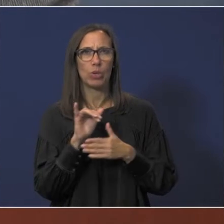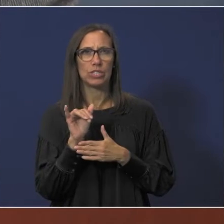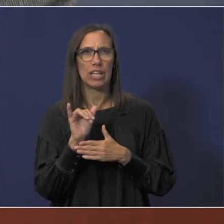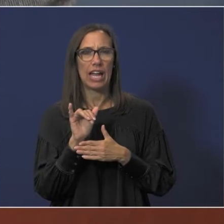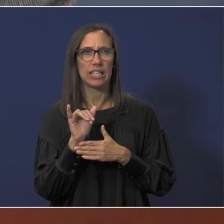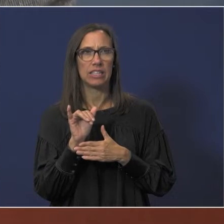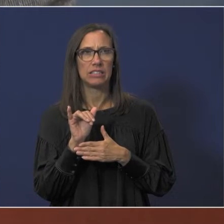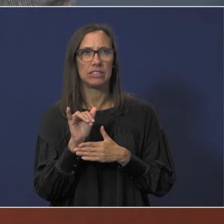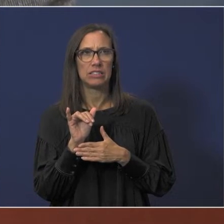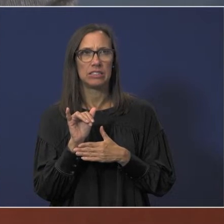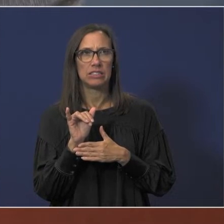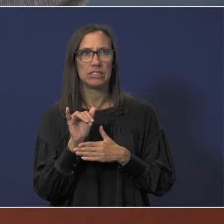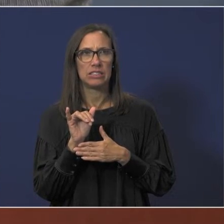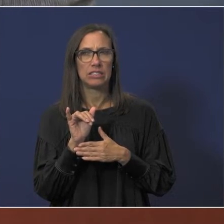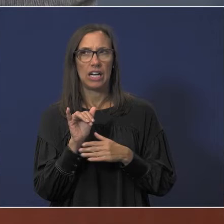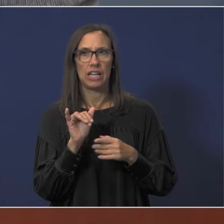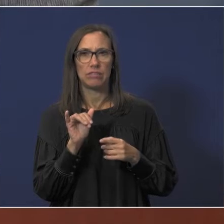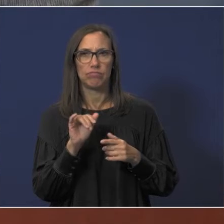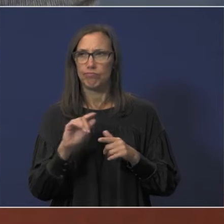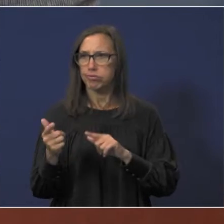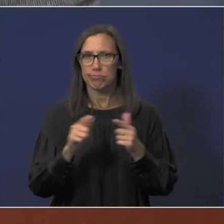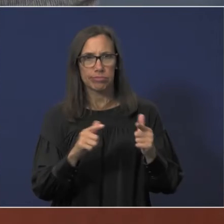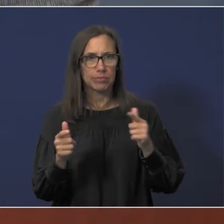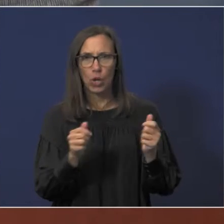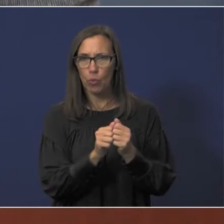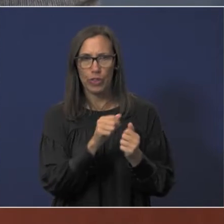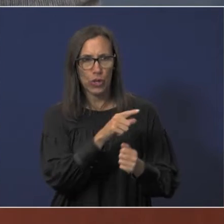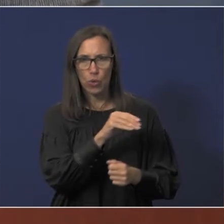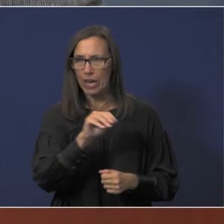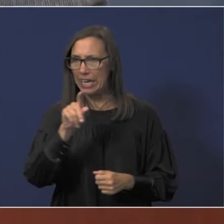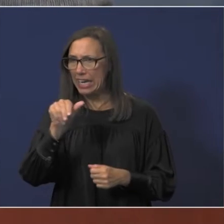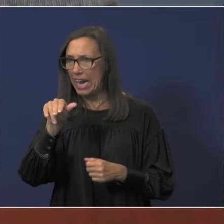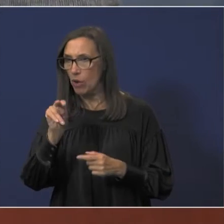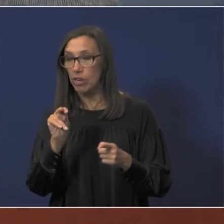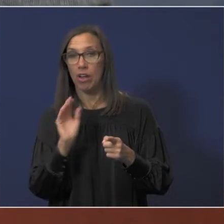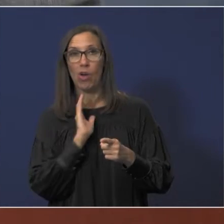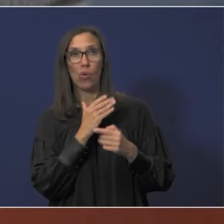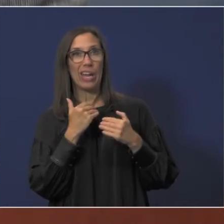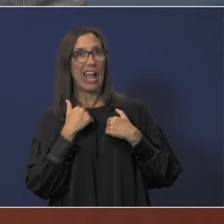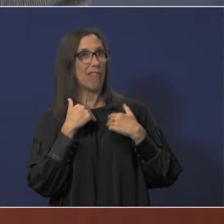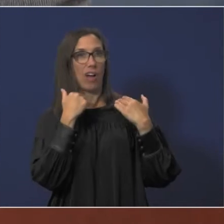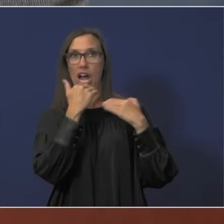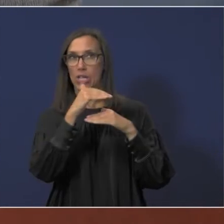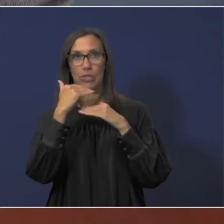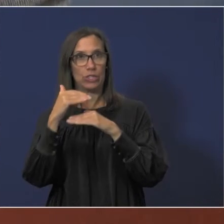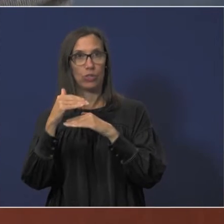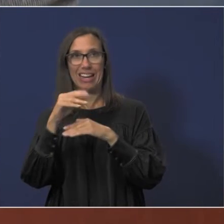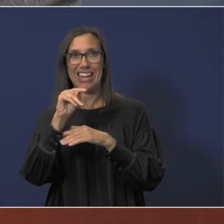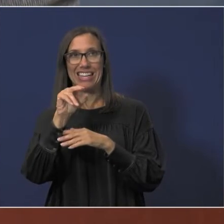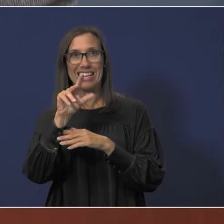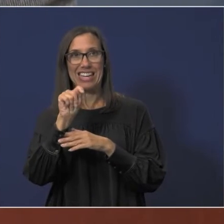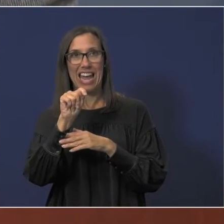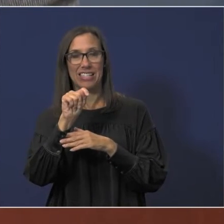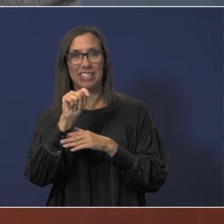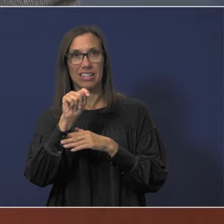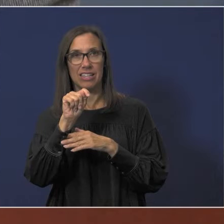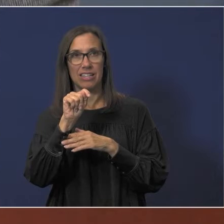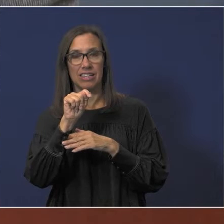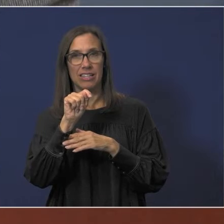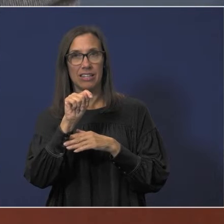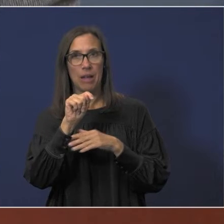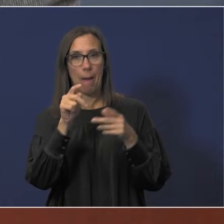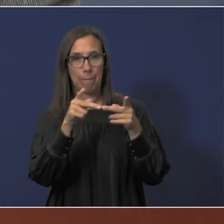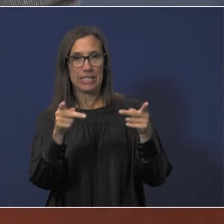ball uh between you and karen we have a unrestricted net position deficit